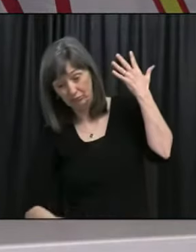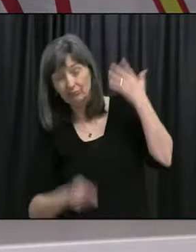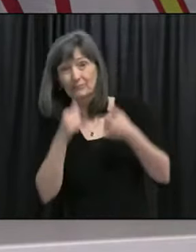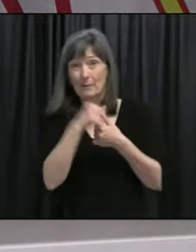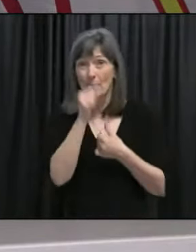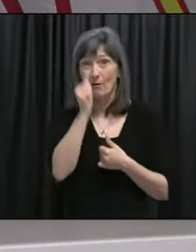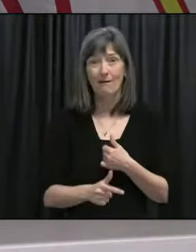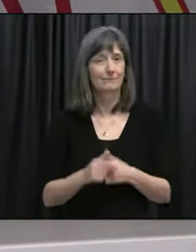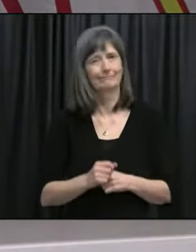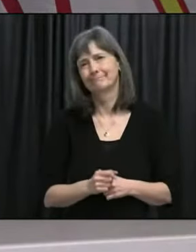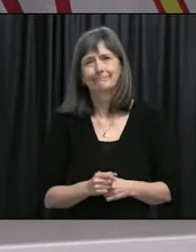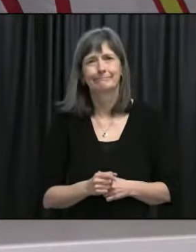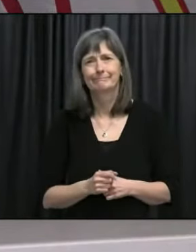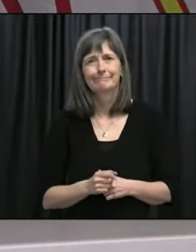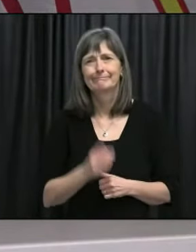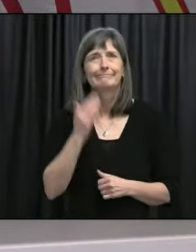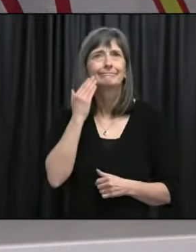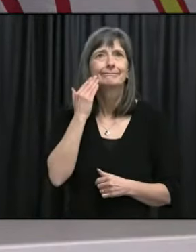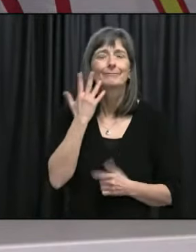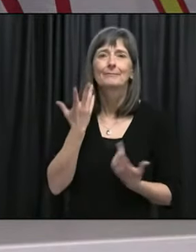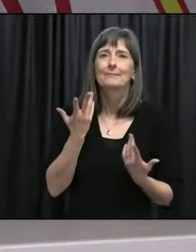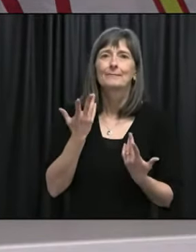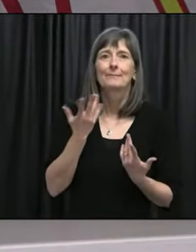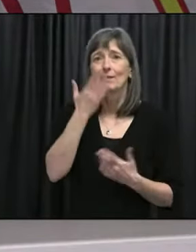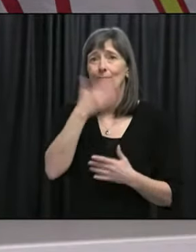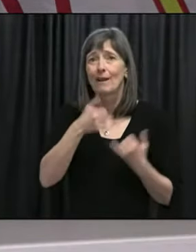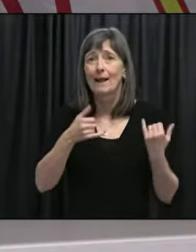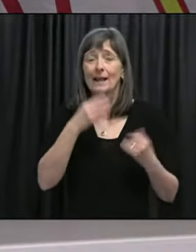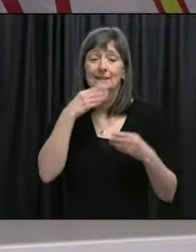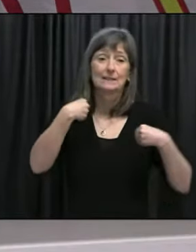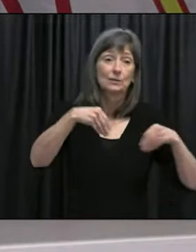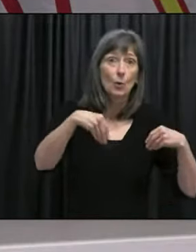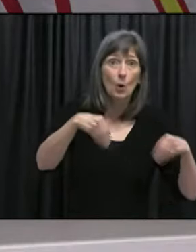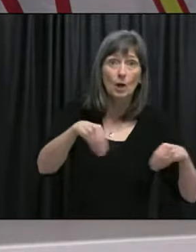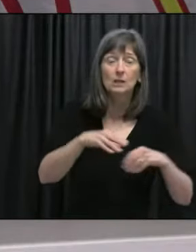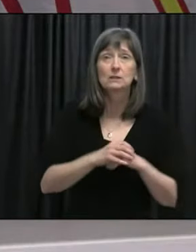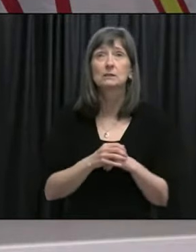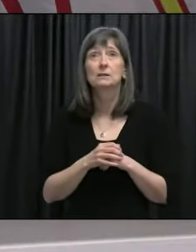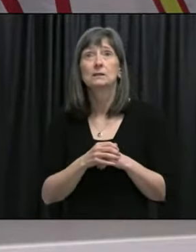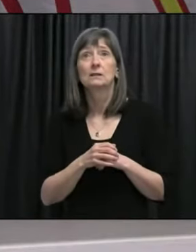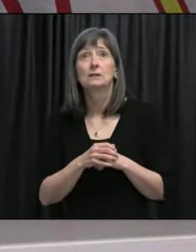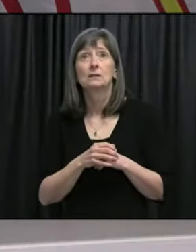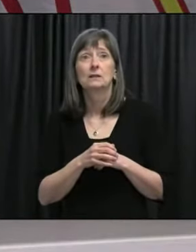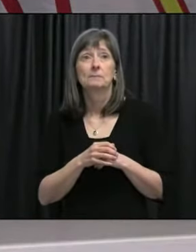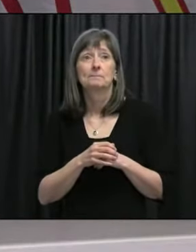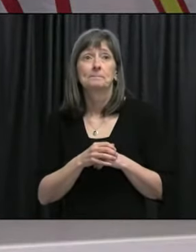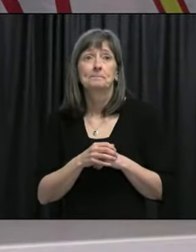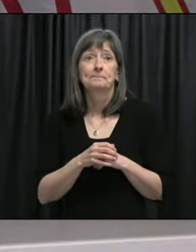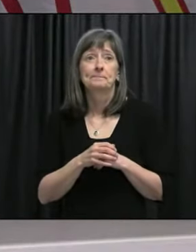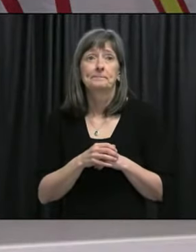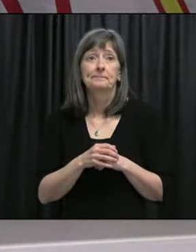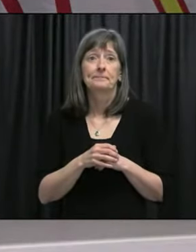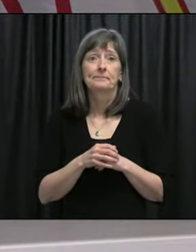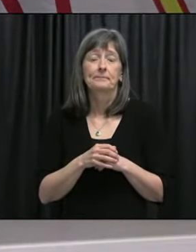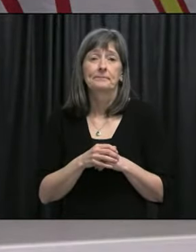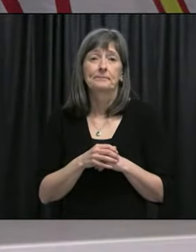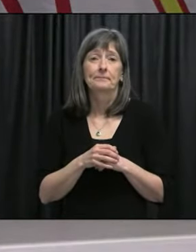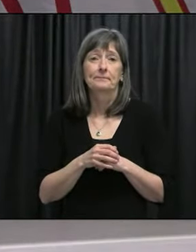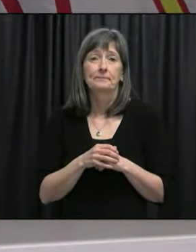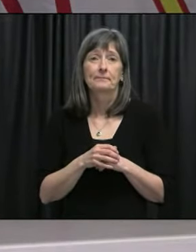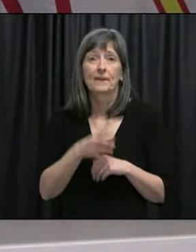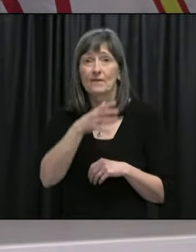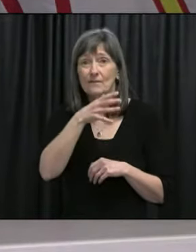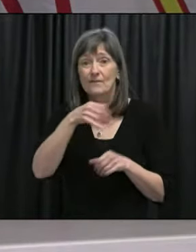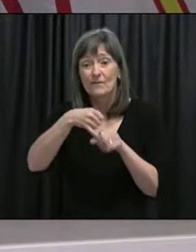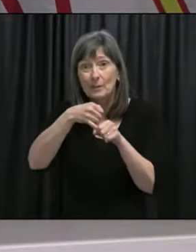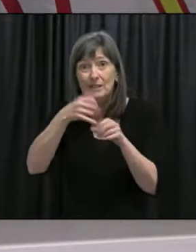here, but, uh, you know, those will be people working frontline retail, for example, people working, um, in, uh, in